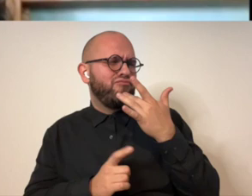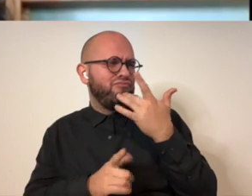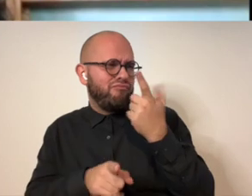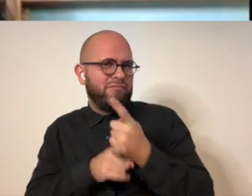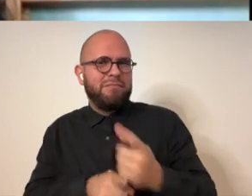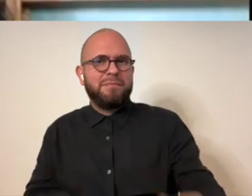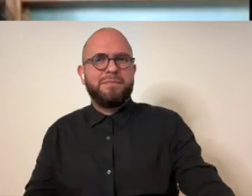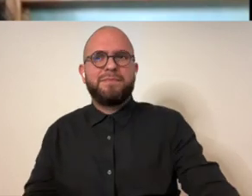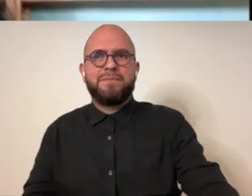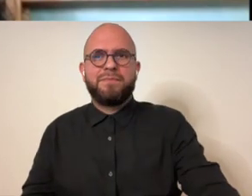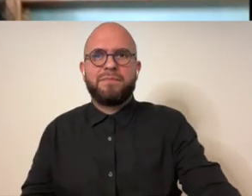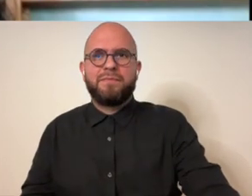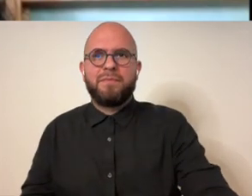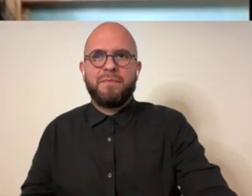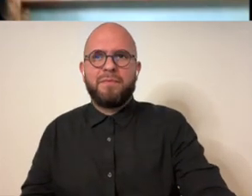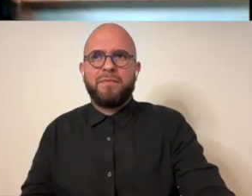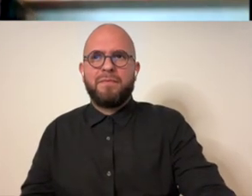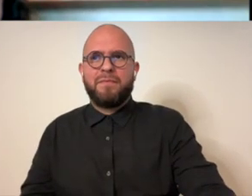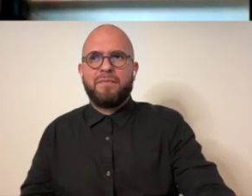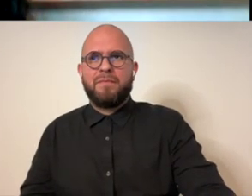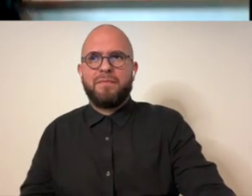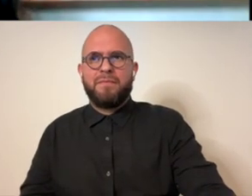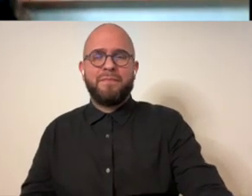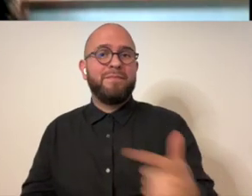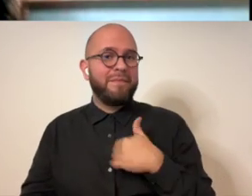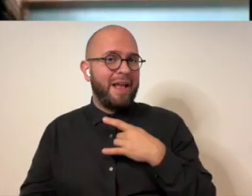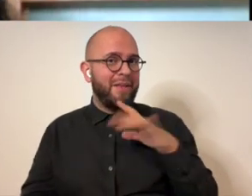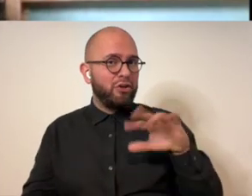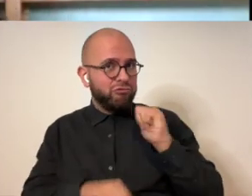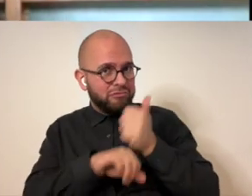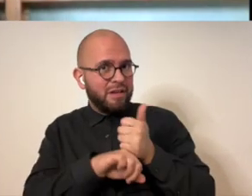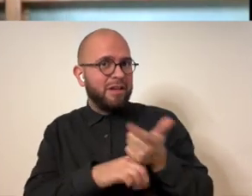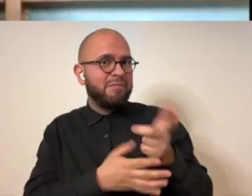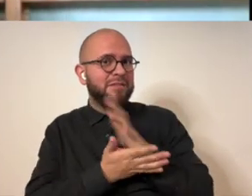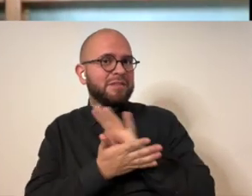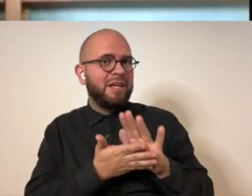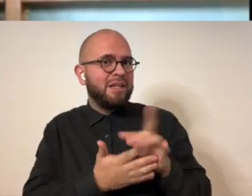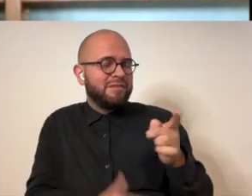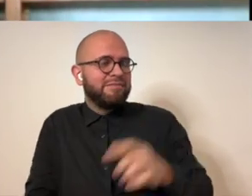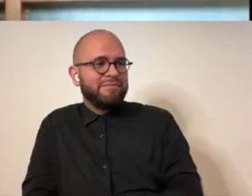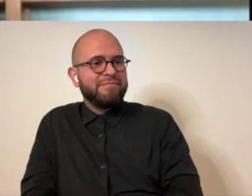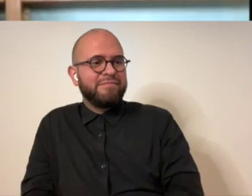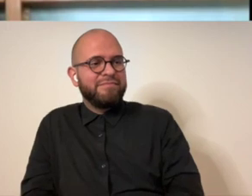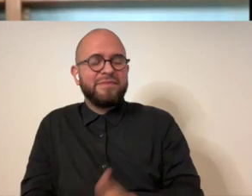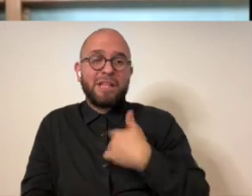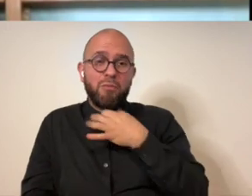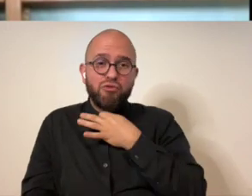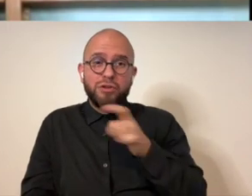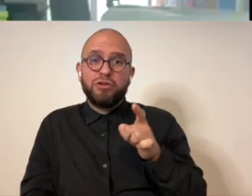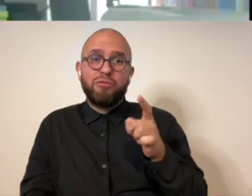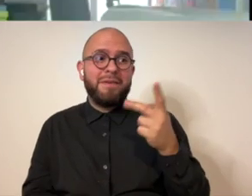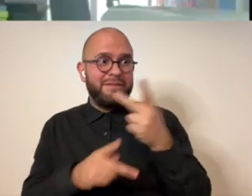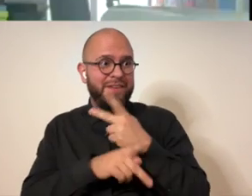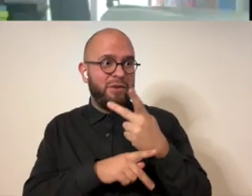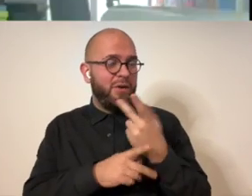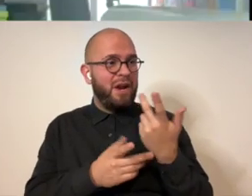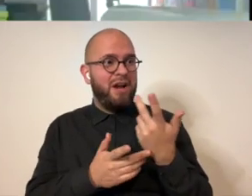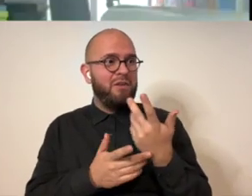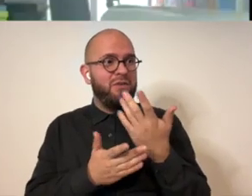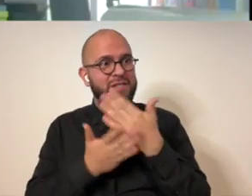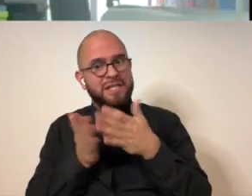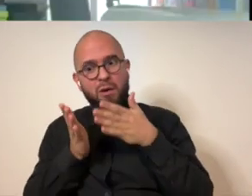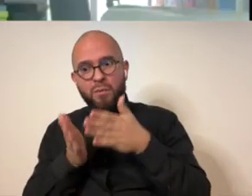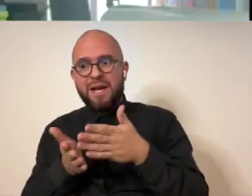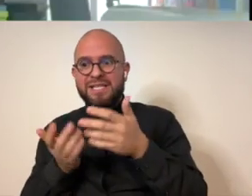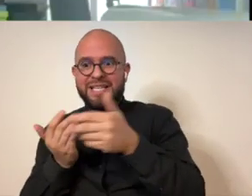that they prefer i think i know i like your setup your work setup that's really nice have you been